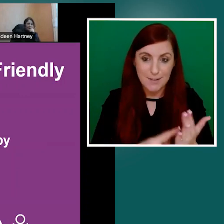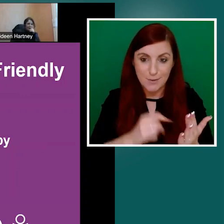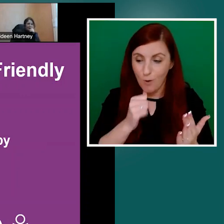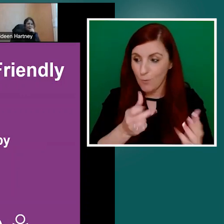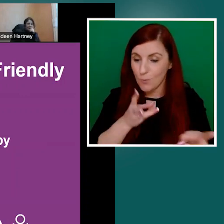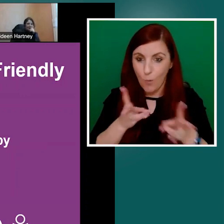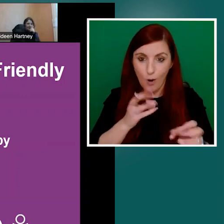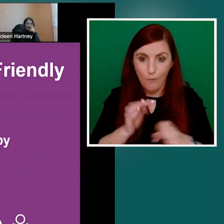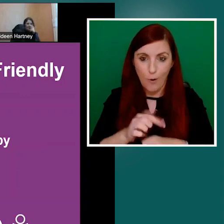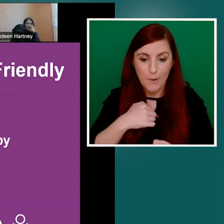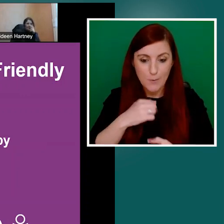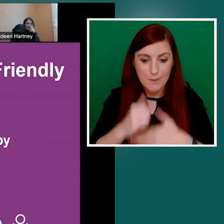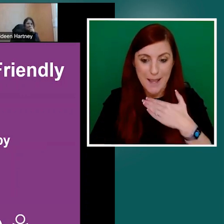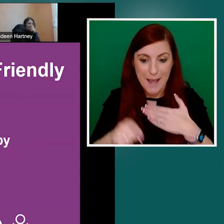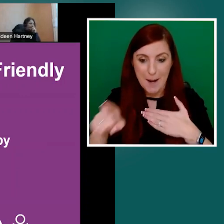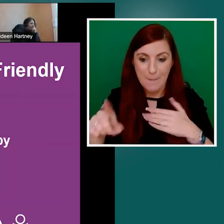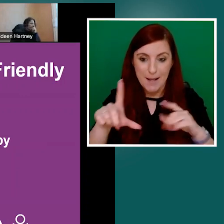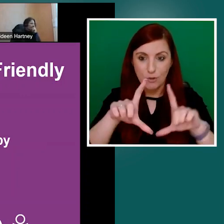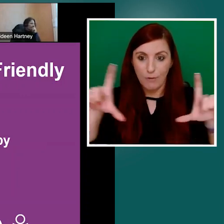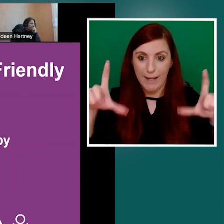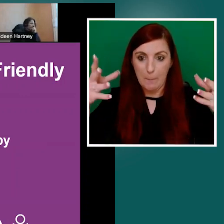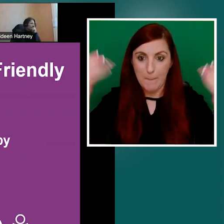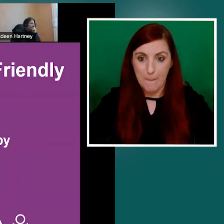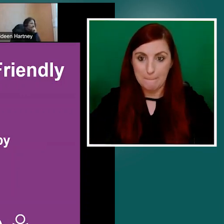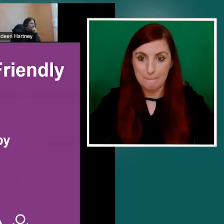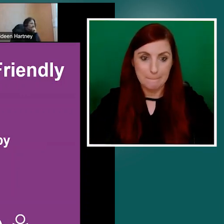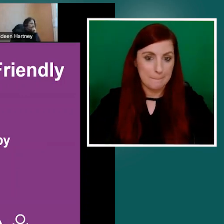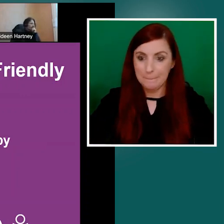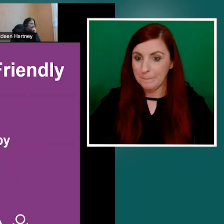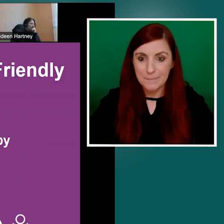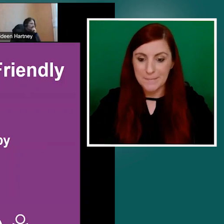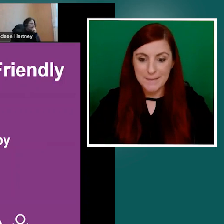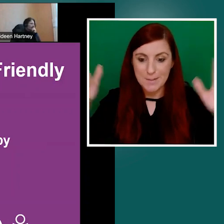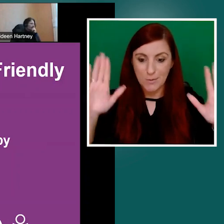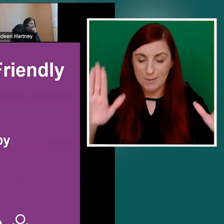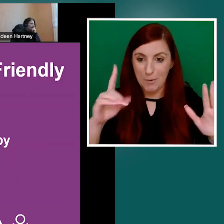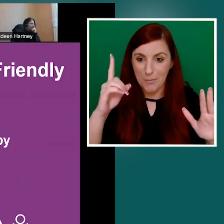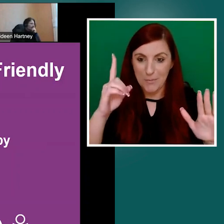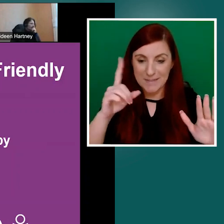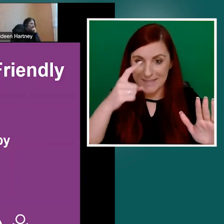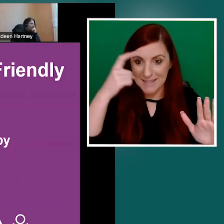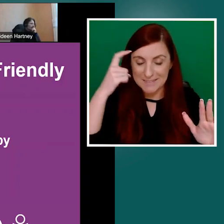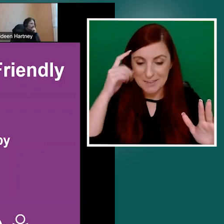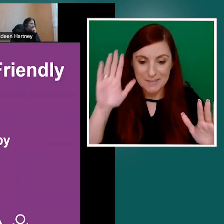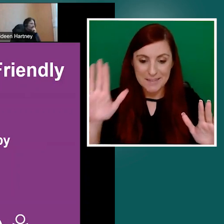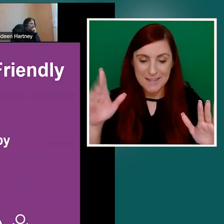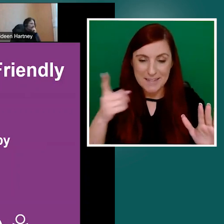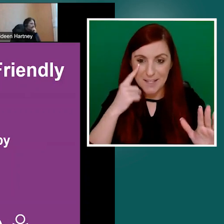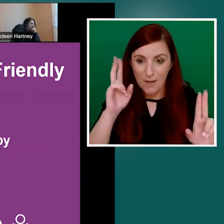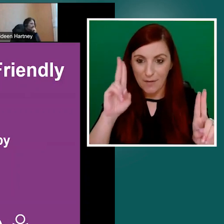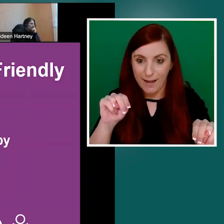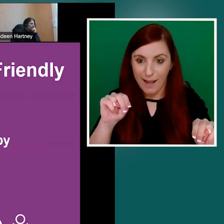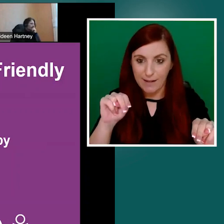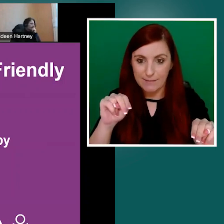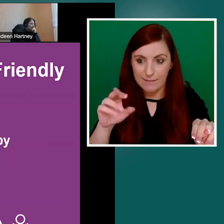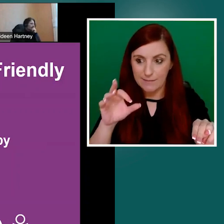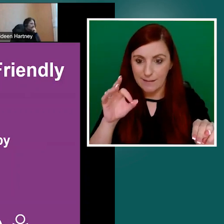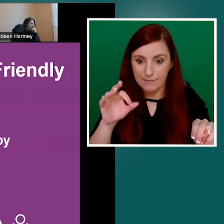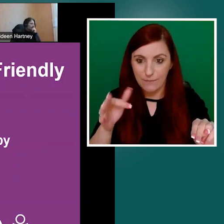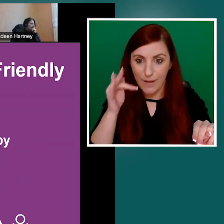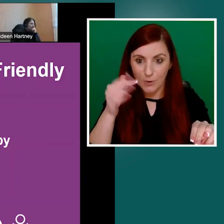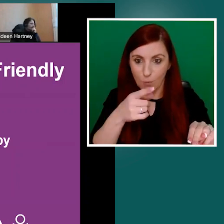give me a second and see if I can actually find you guys all again. I'm not sure what happened. While I'm trying to